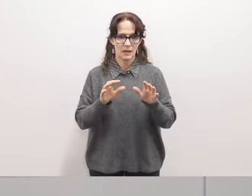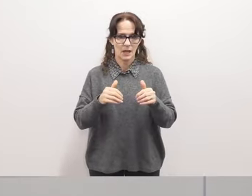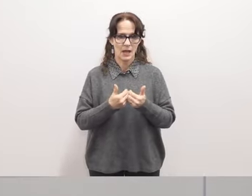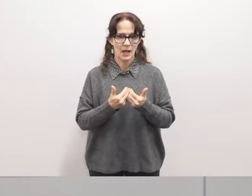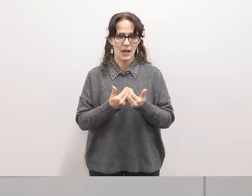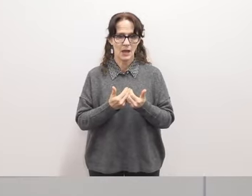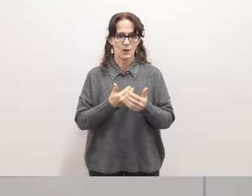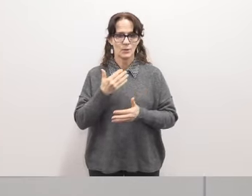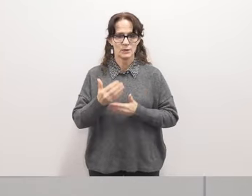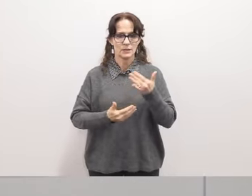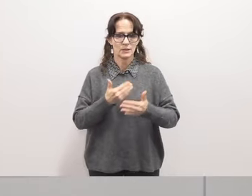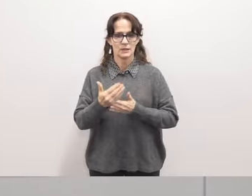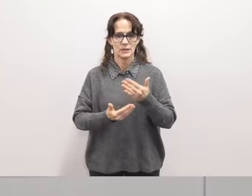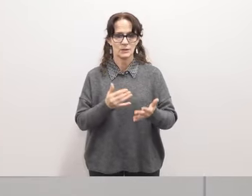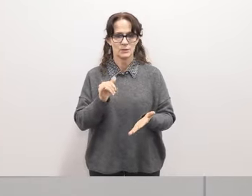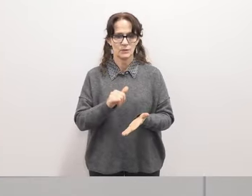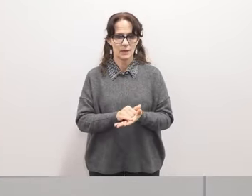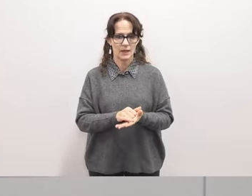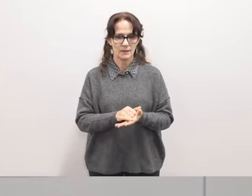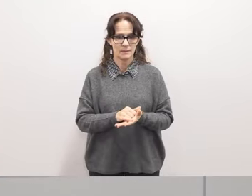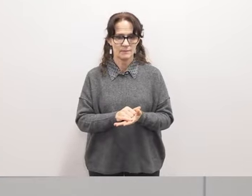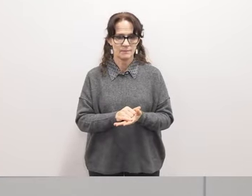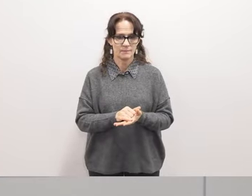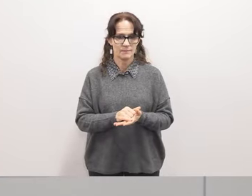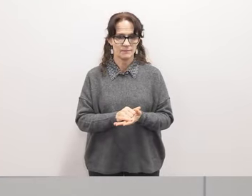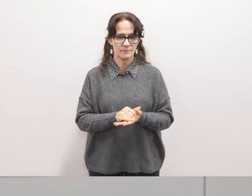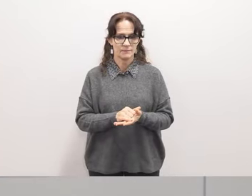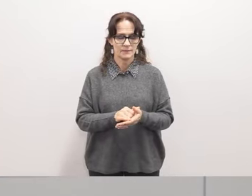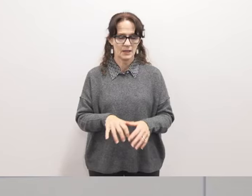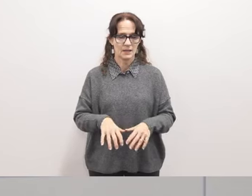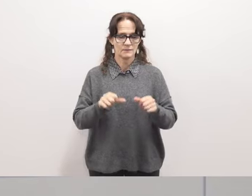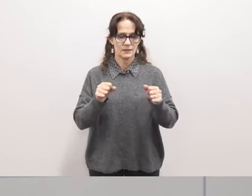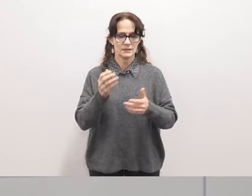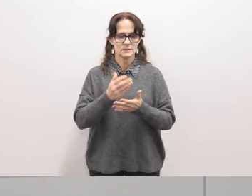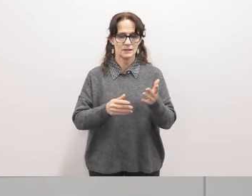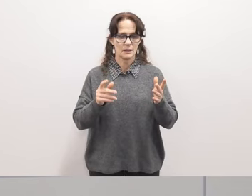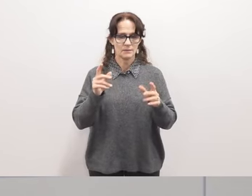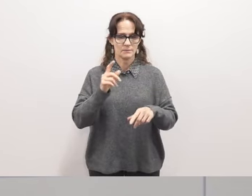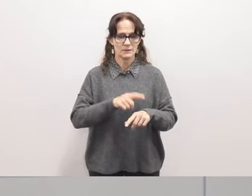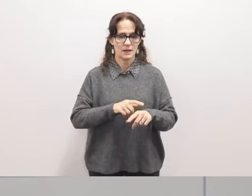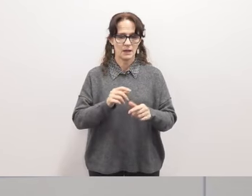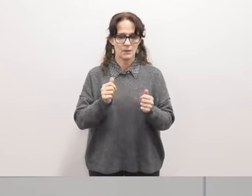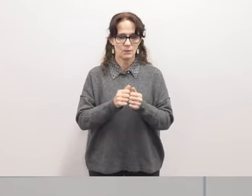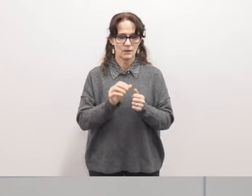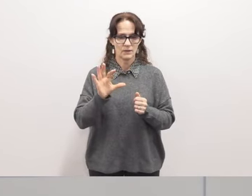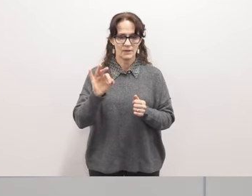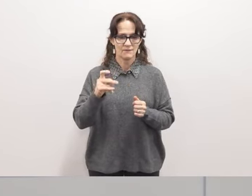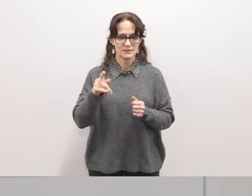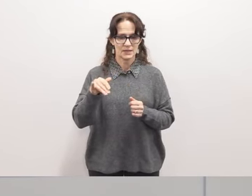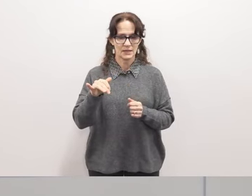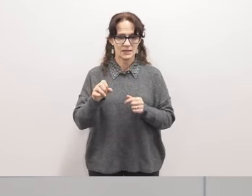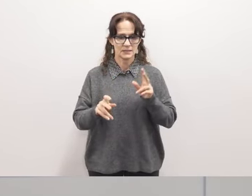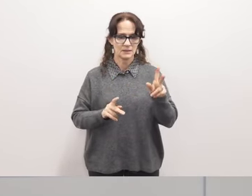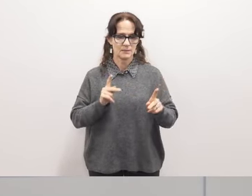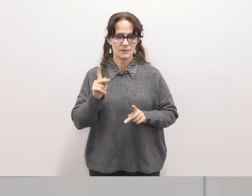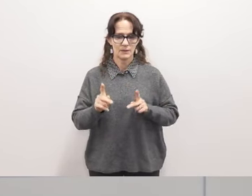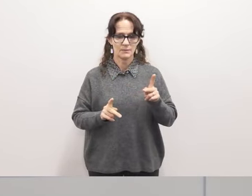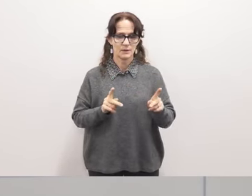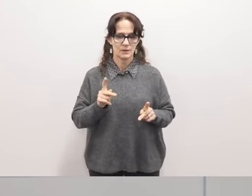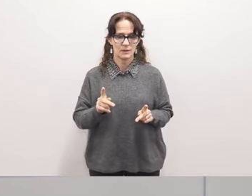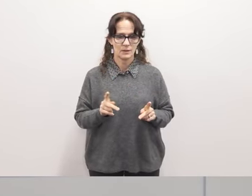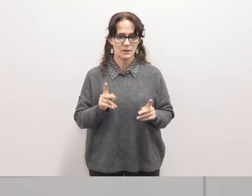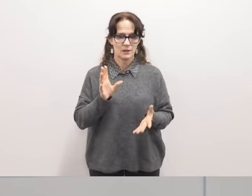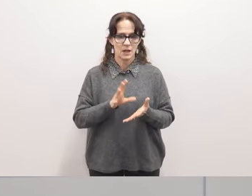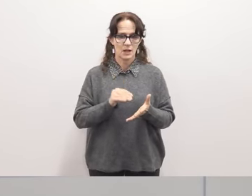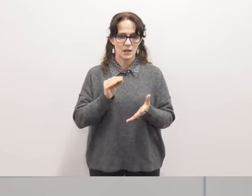we go about doing that and i spent some time with our facilities folks and uh to